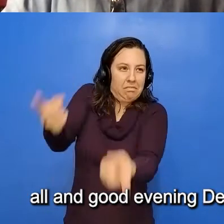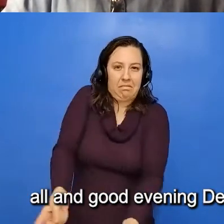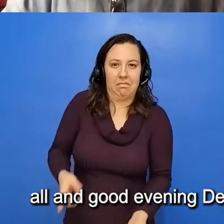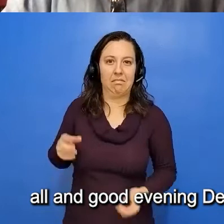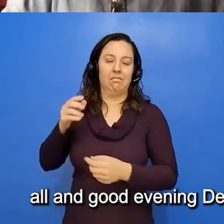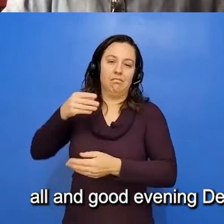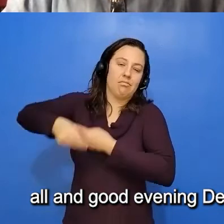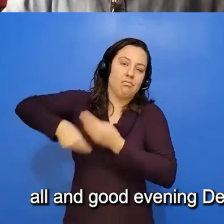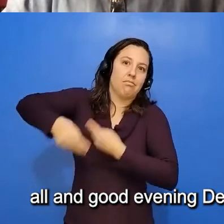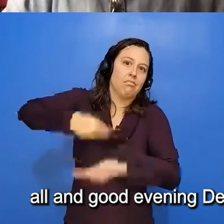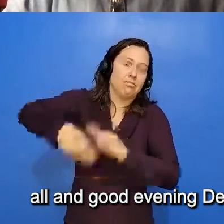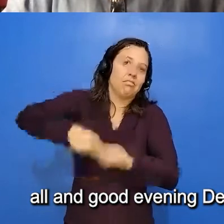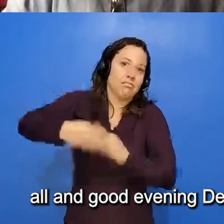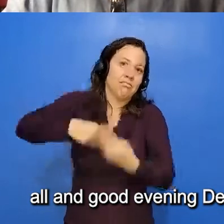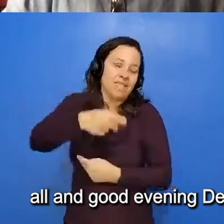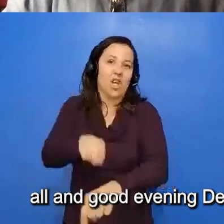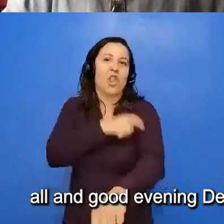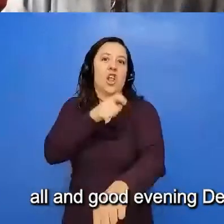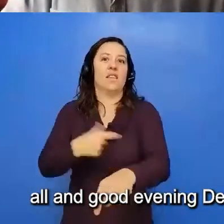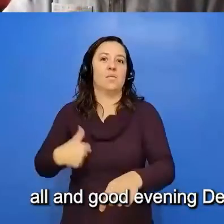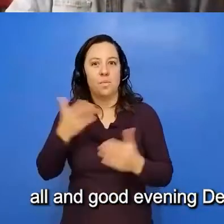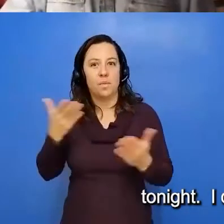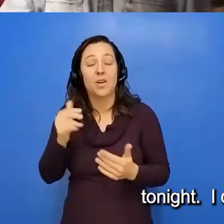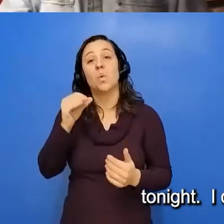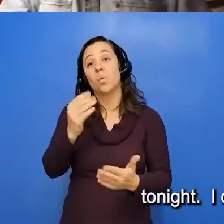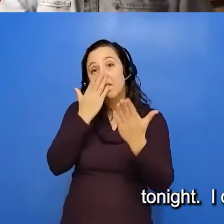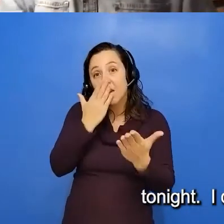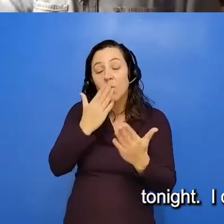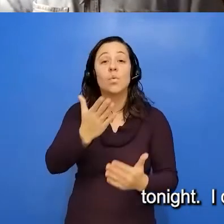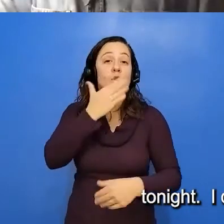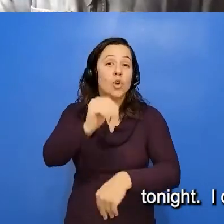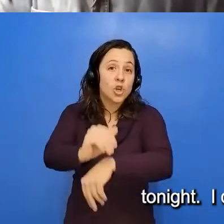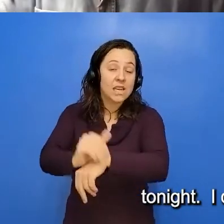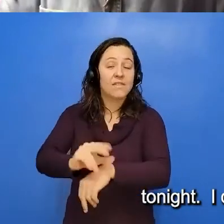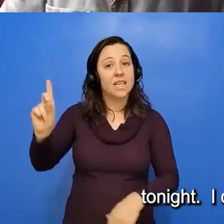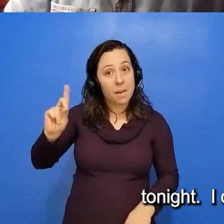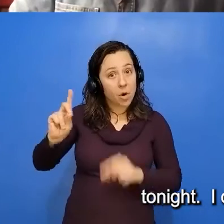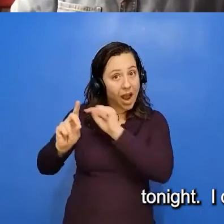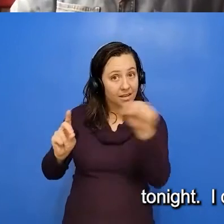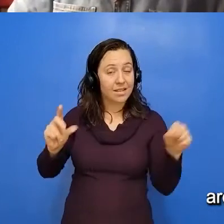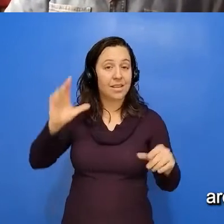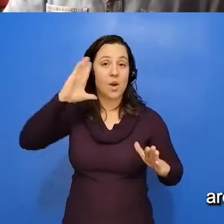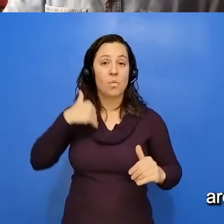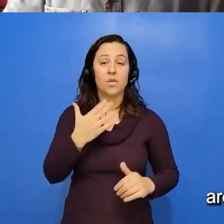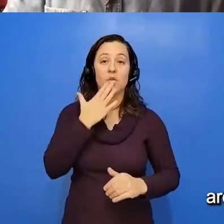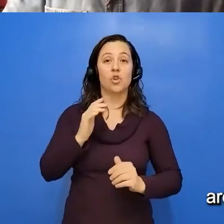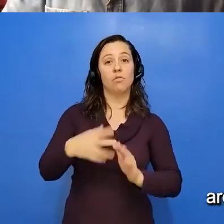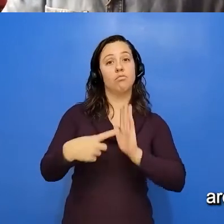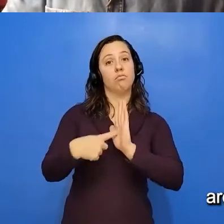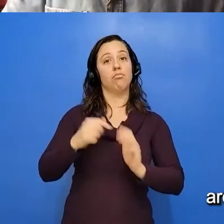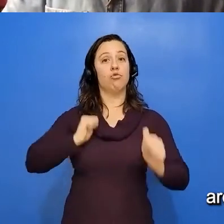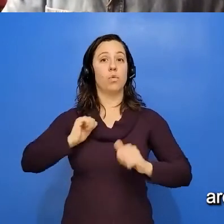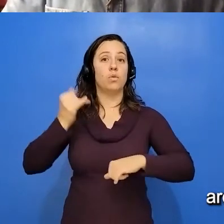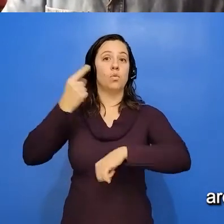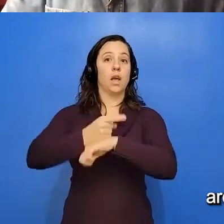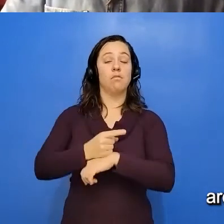Thank you all. And good evening, Democrats. I hope we have a good showing tonight. I do want to say up front, you are